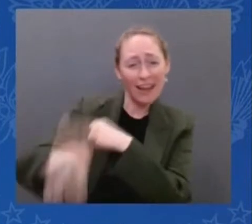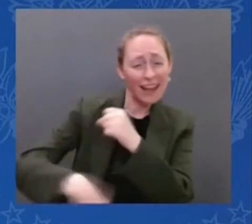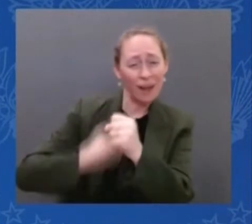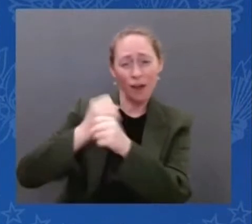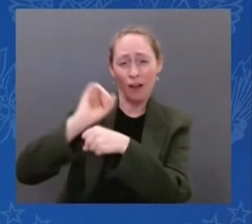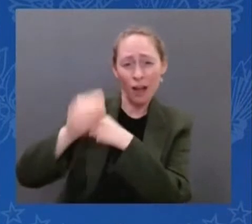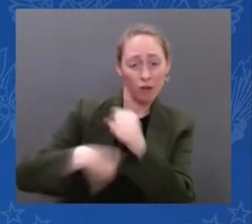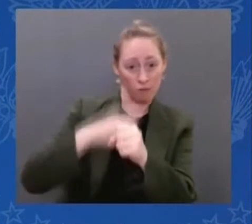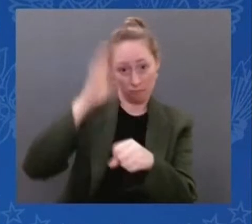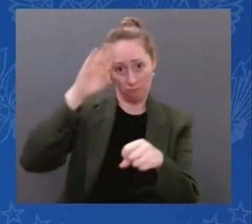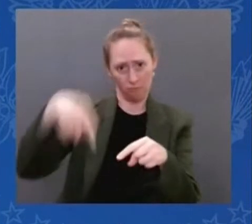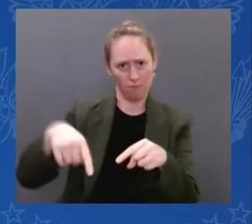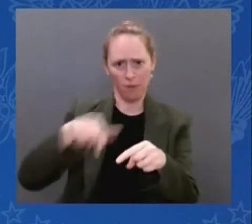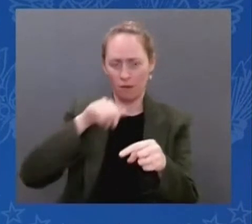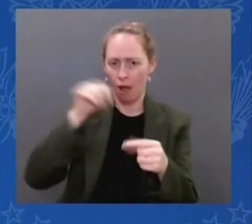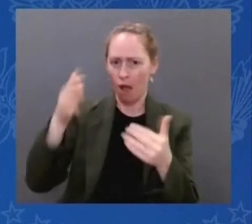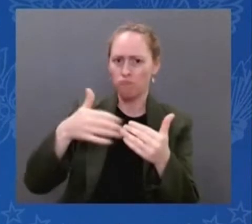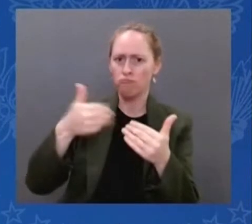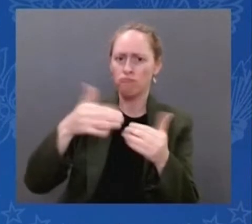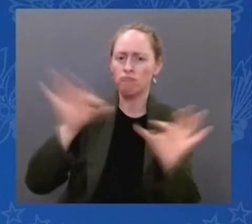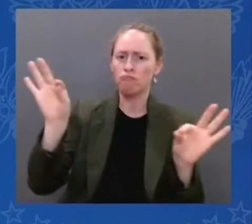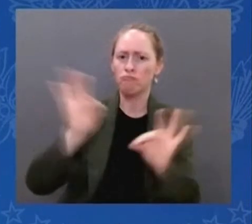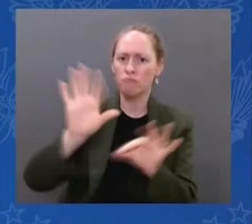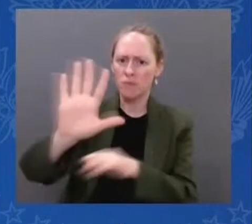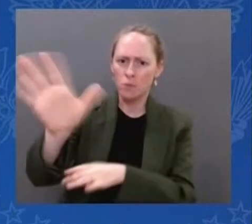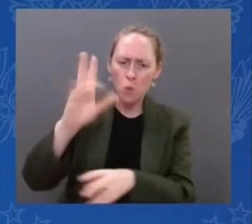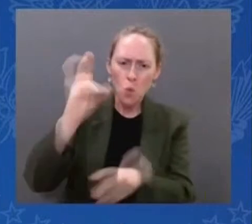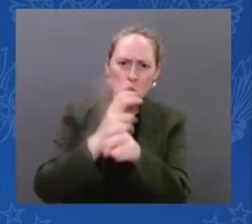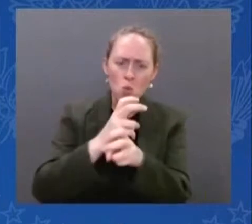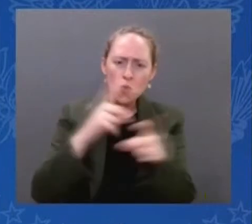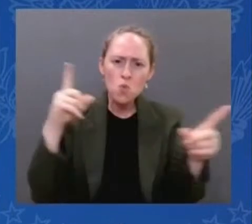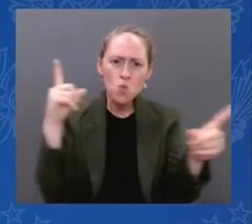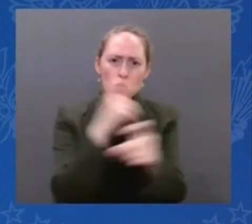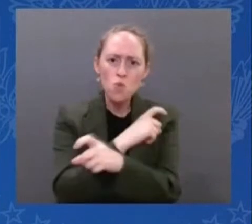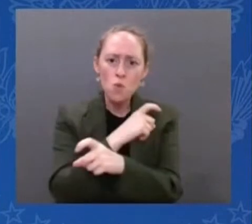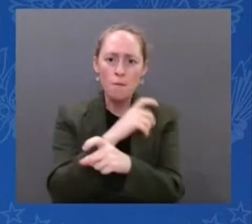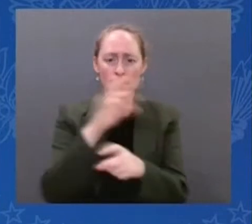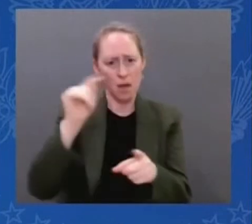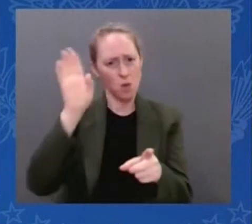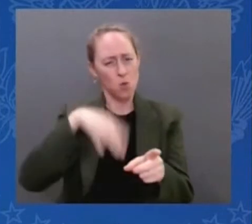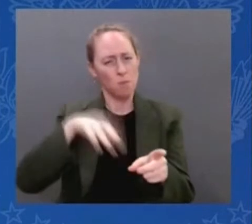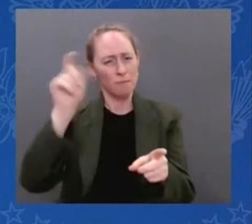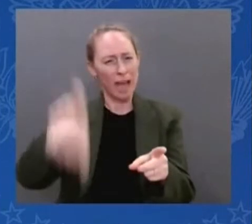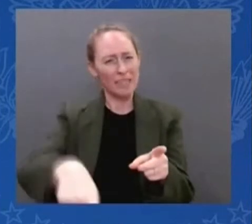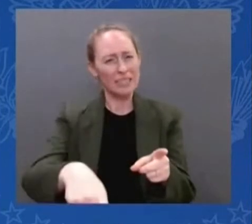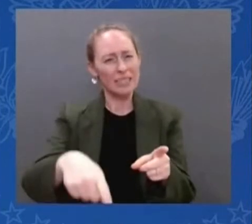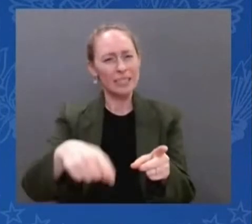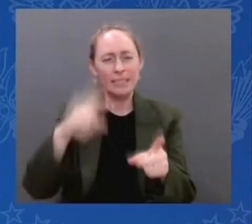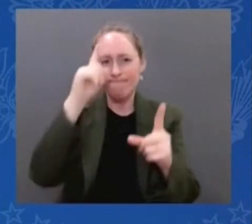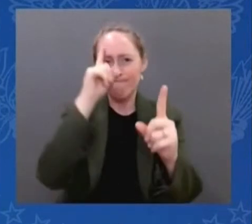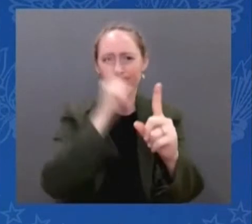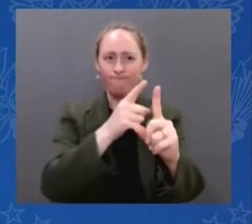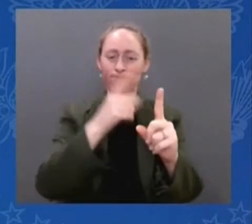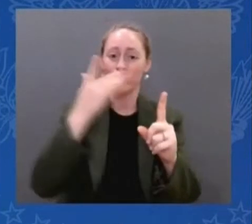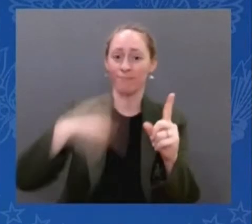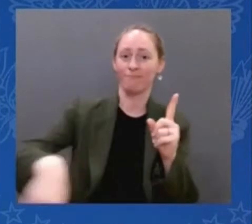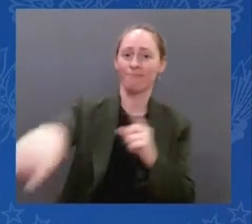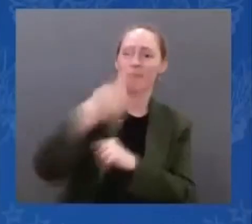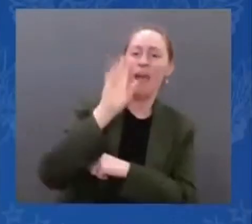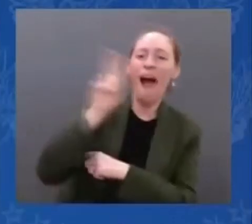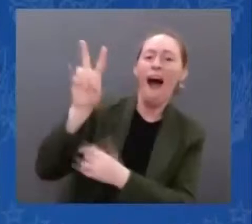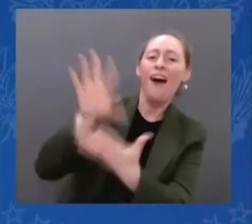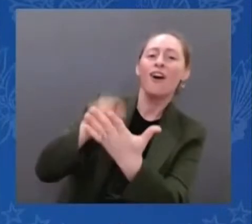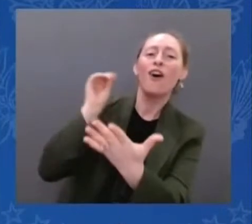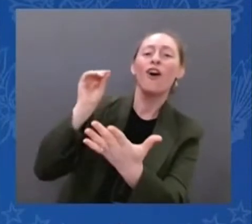humankind and in the process accelerated American innovation, strengthened partnerships with our allies,